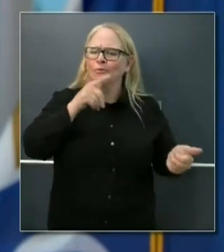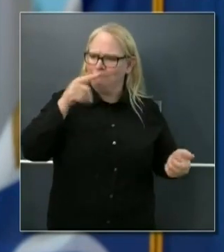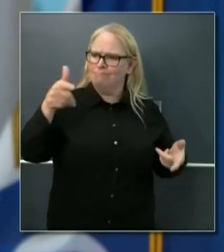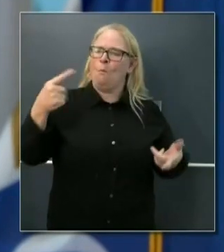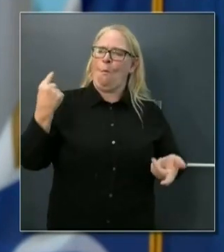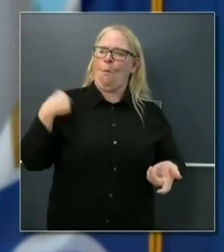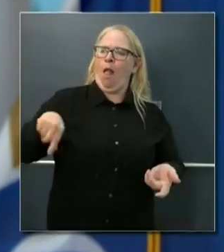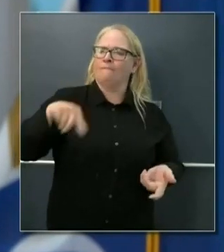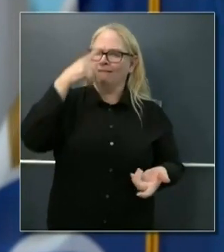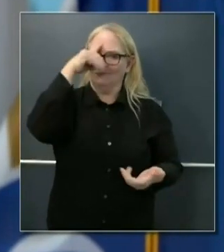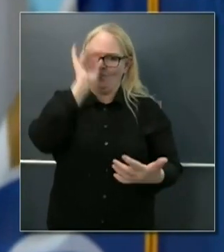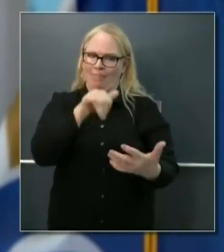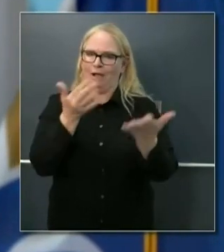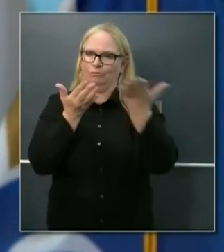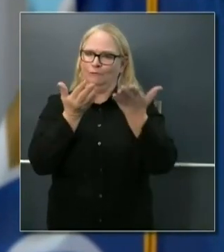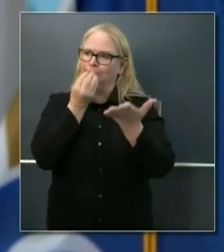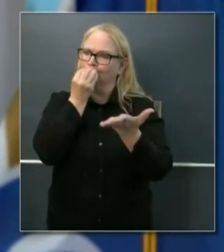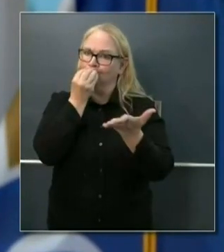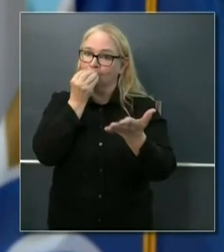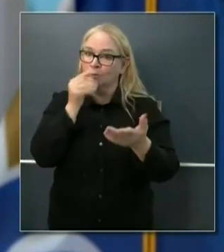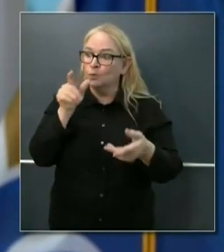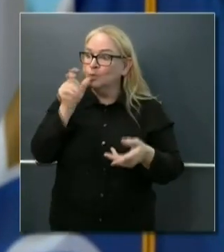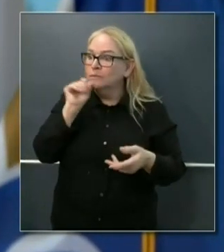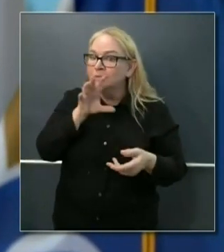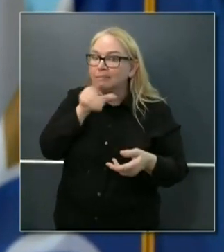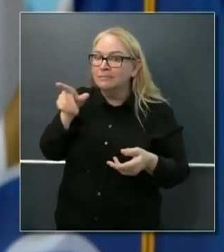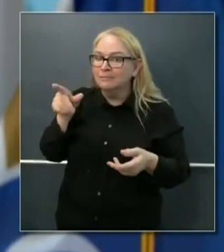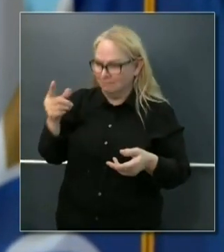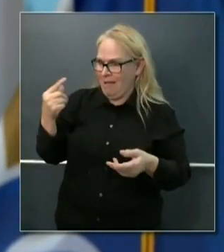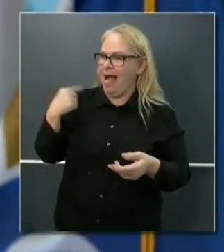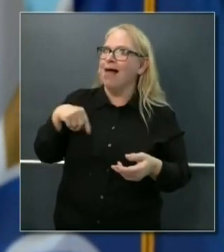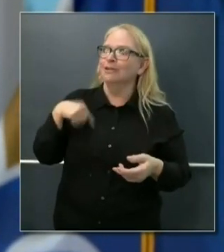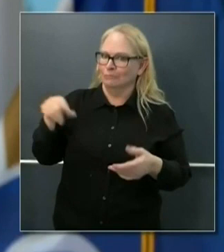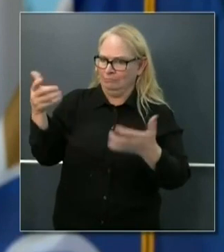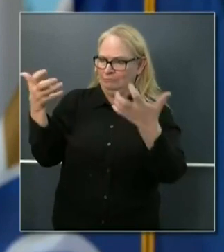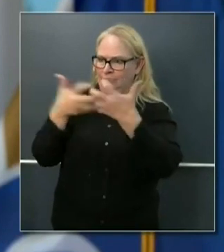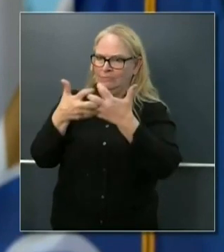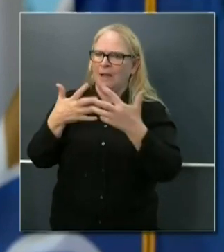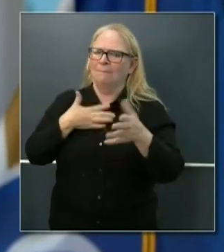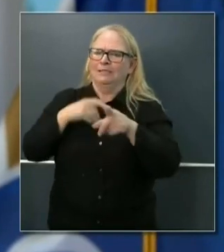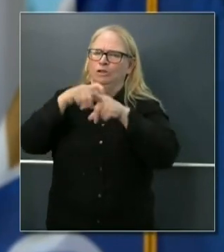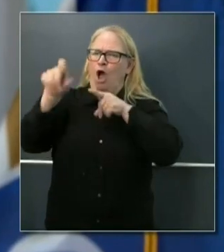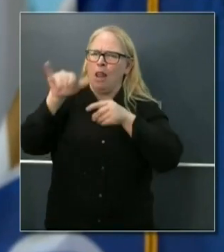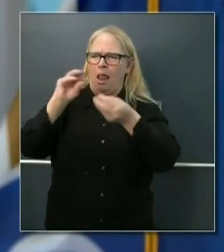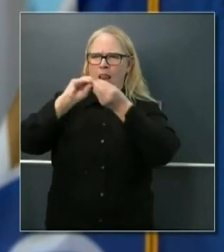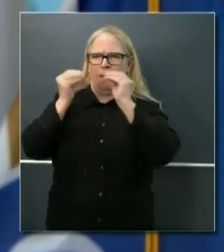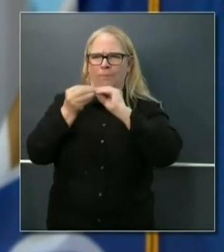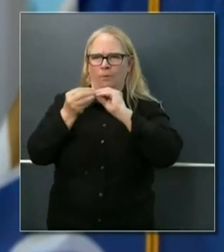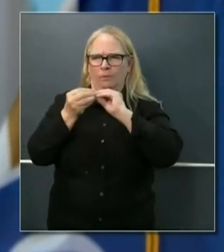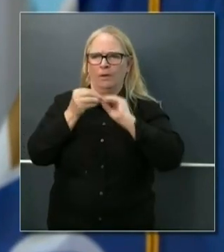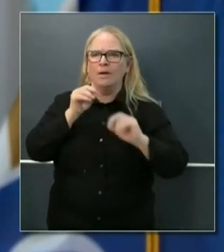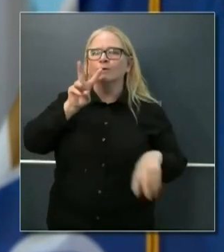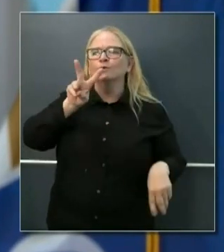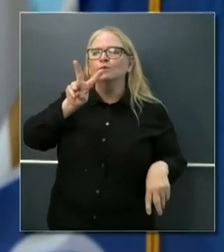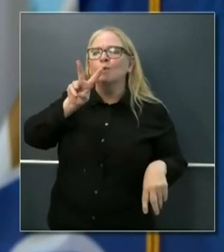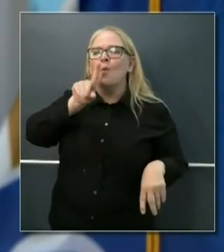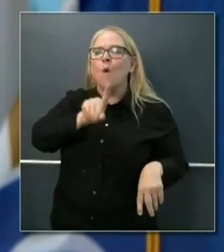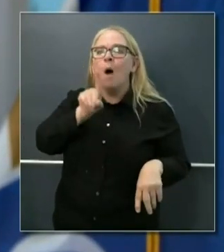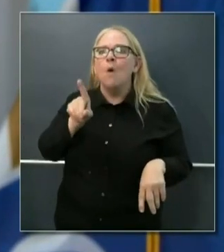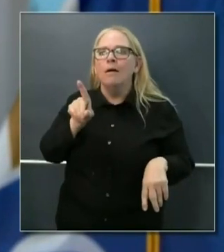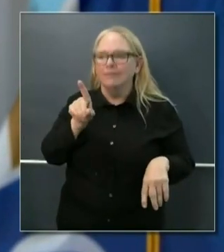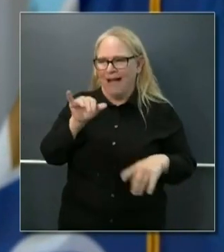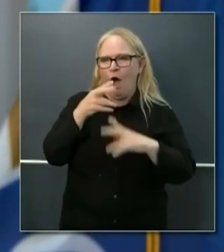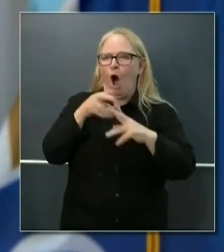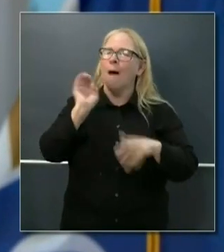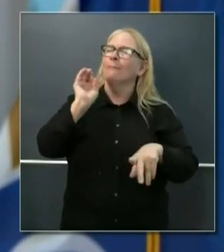if you're a senior and you believe you're eligible for this program, call your local 2-1-1, and that will be, I